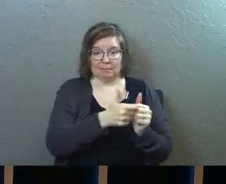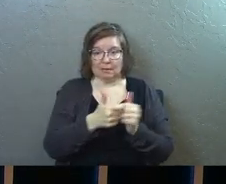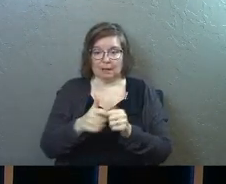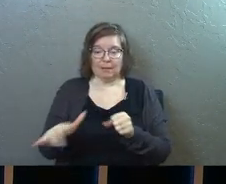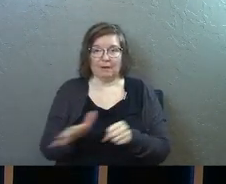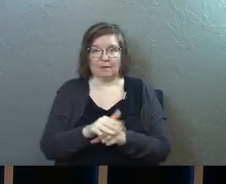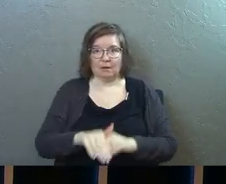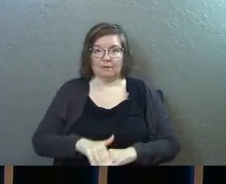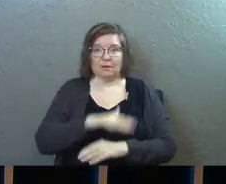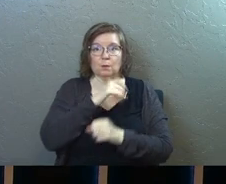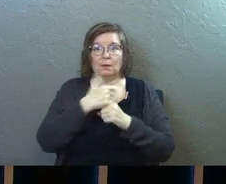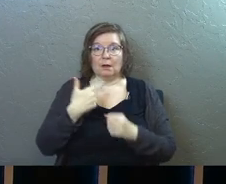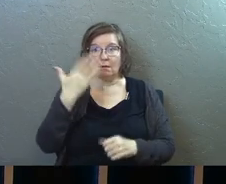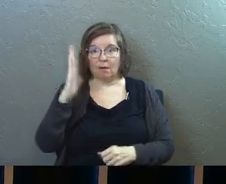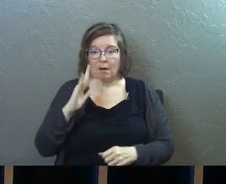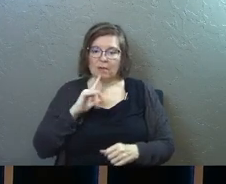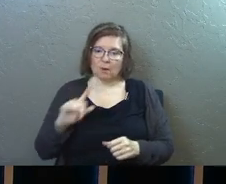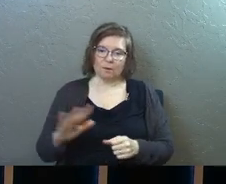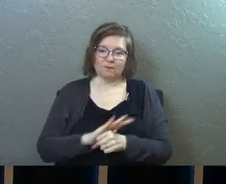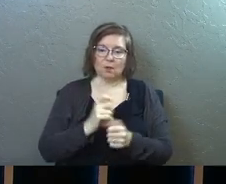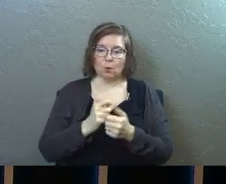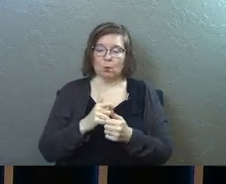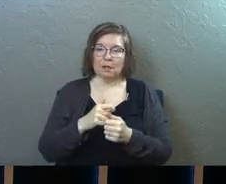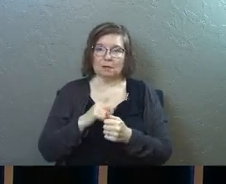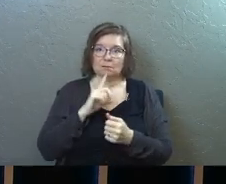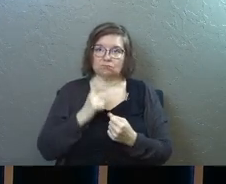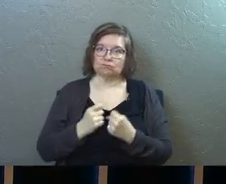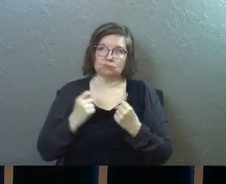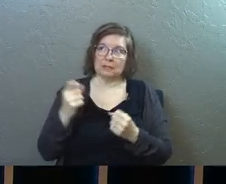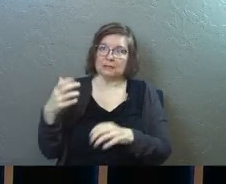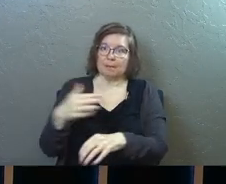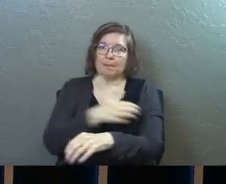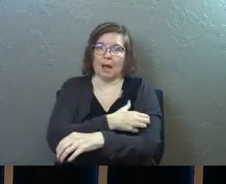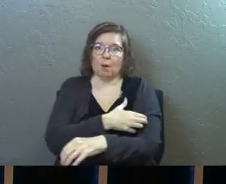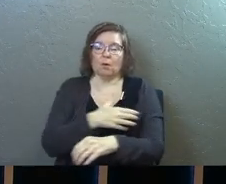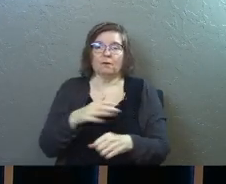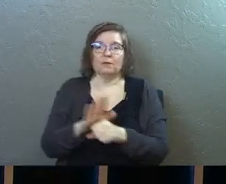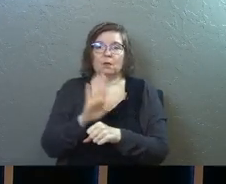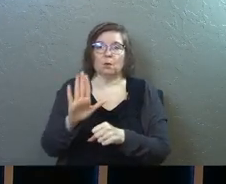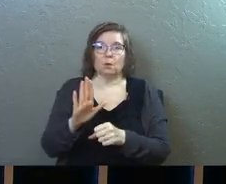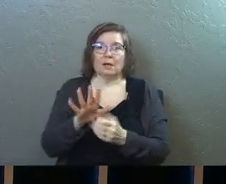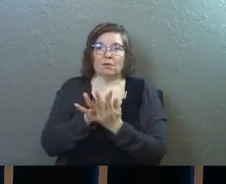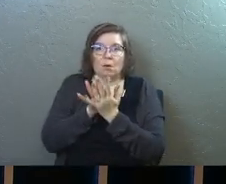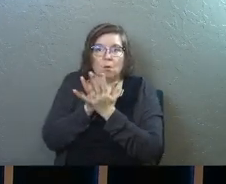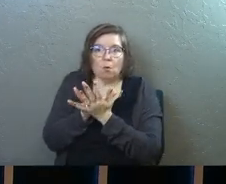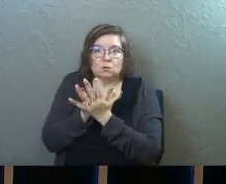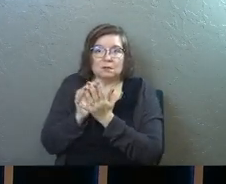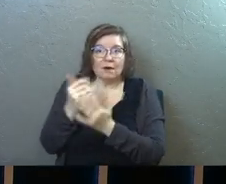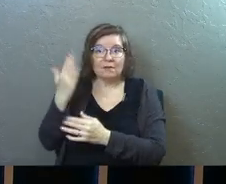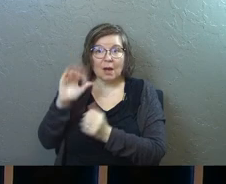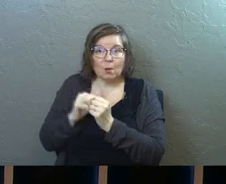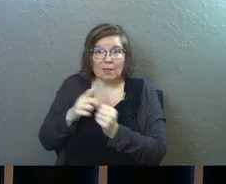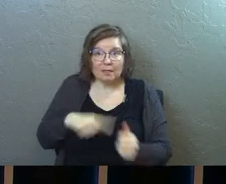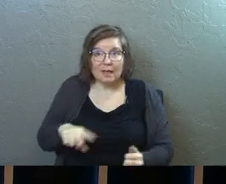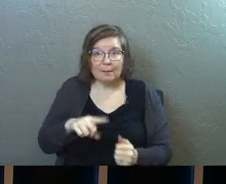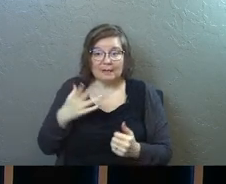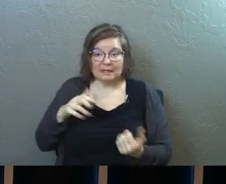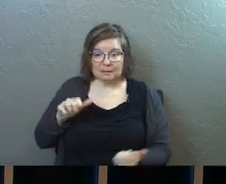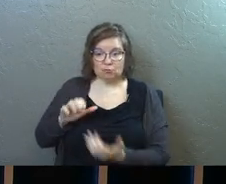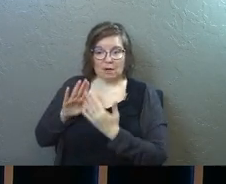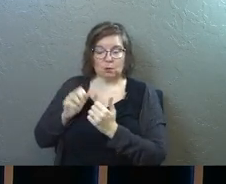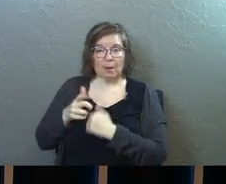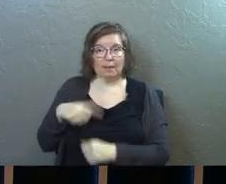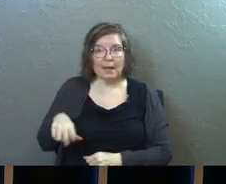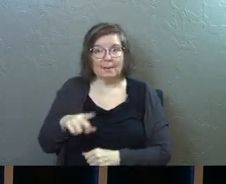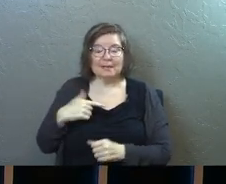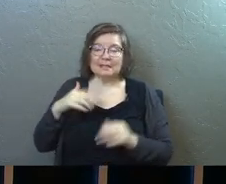were being filled with God. They were being filled with his supernatural power. They were being filled with the closeness of God with them, his presence